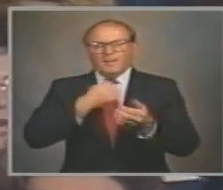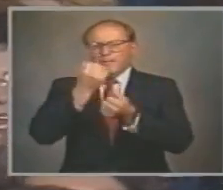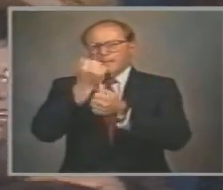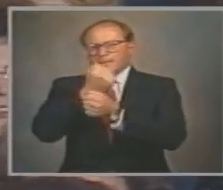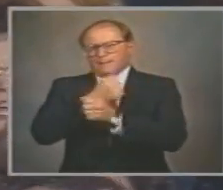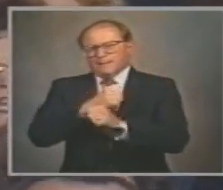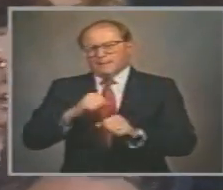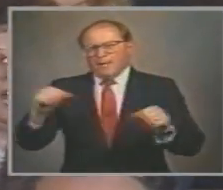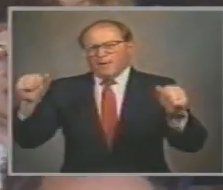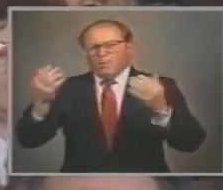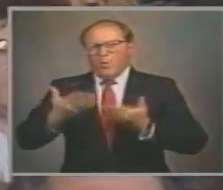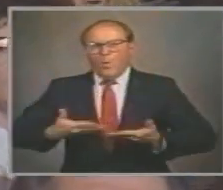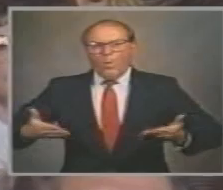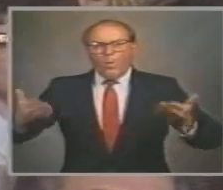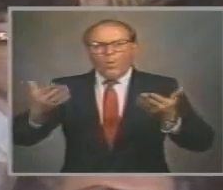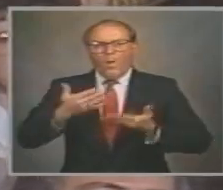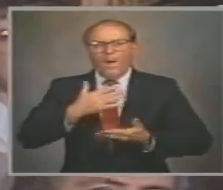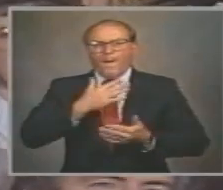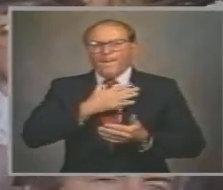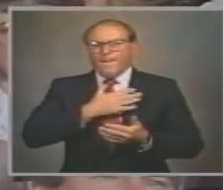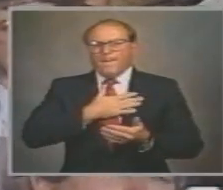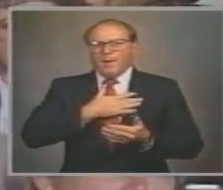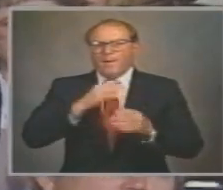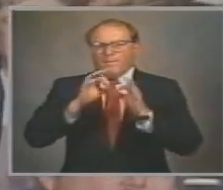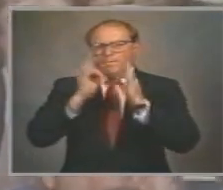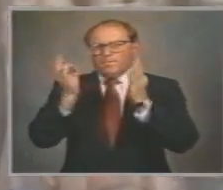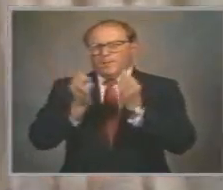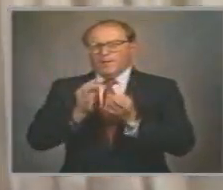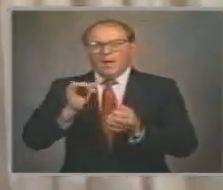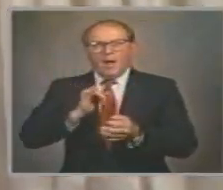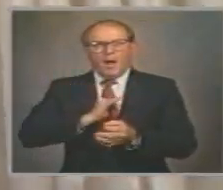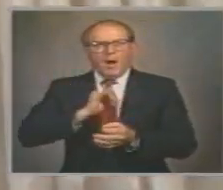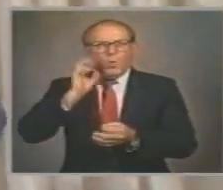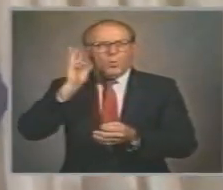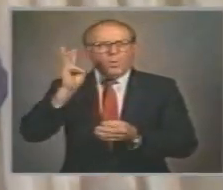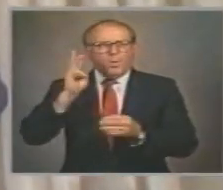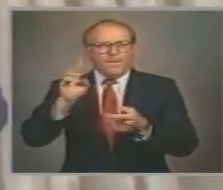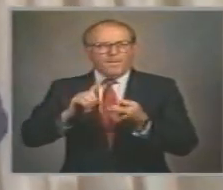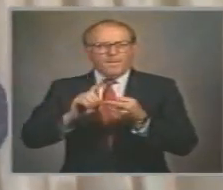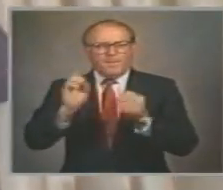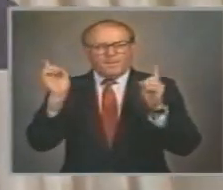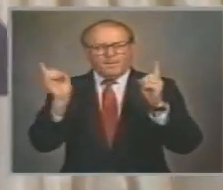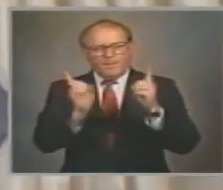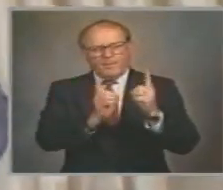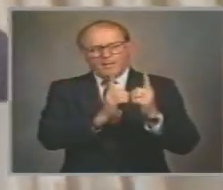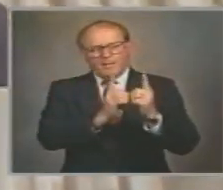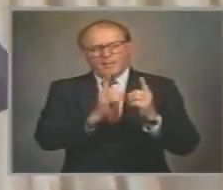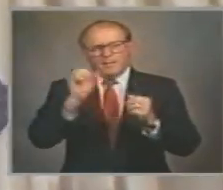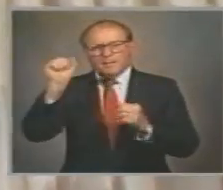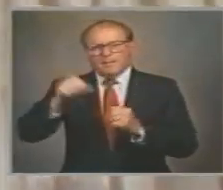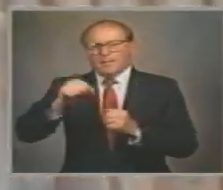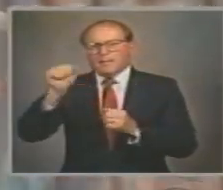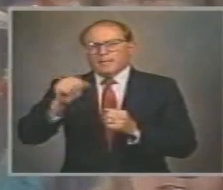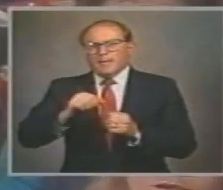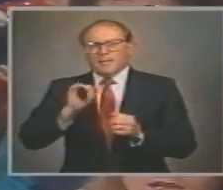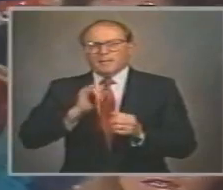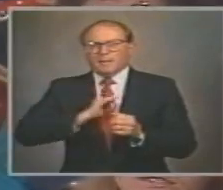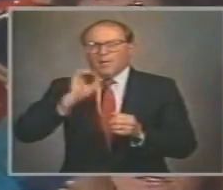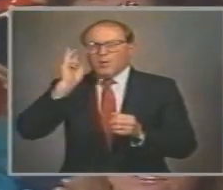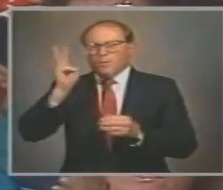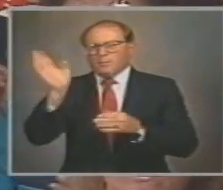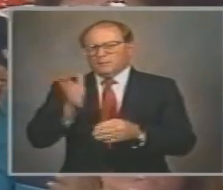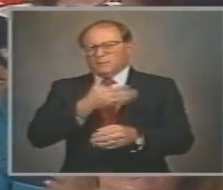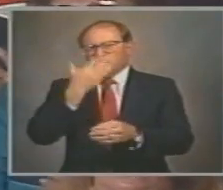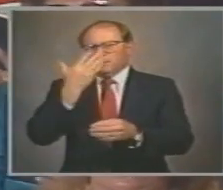Where the loved ones I shall meet Yes, I'll sing The